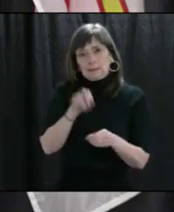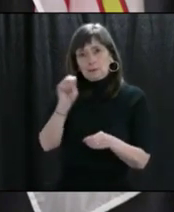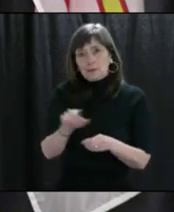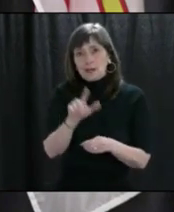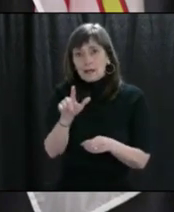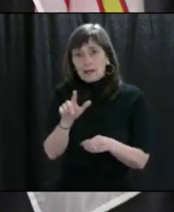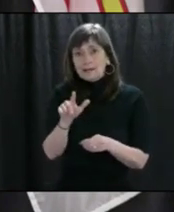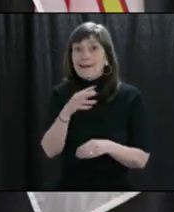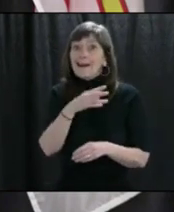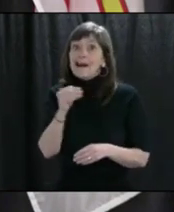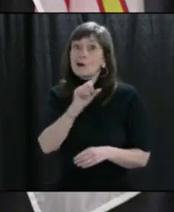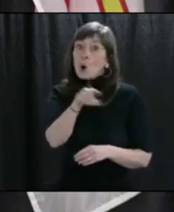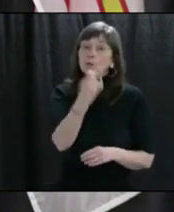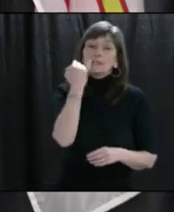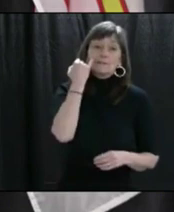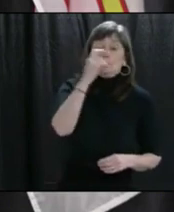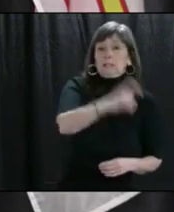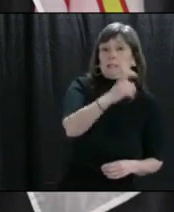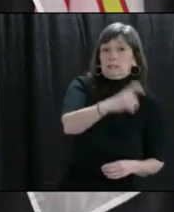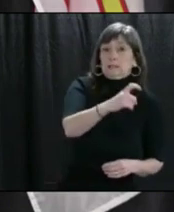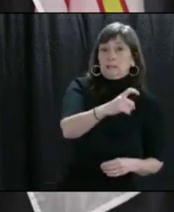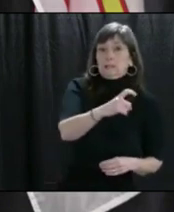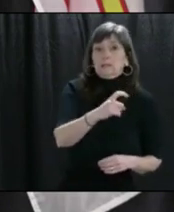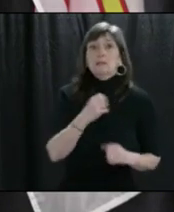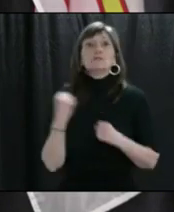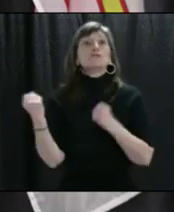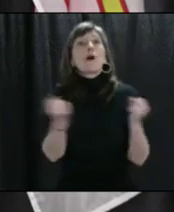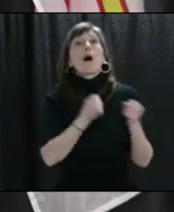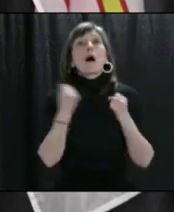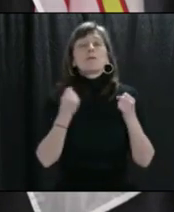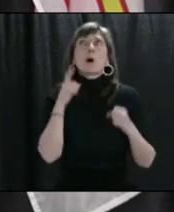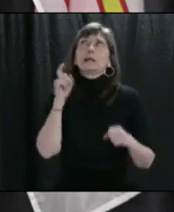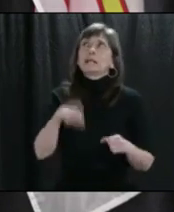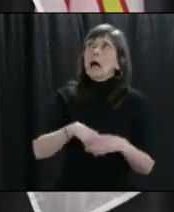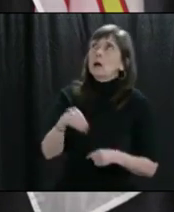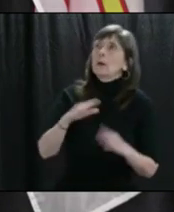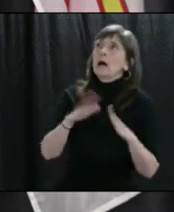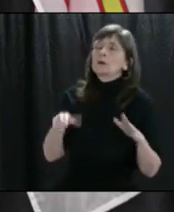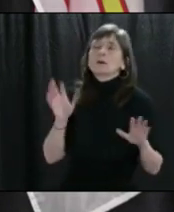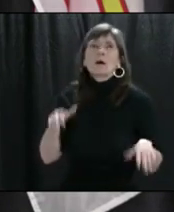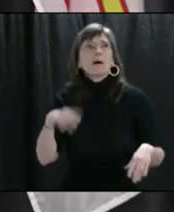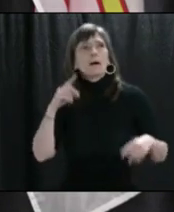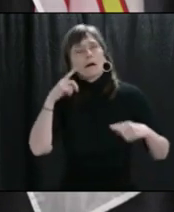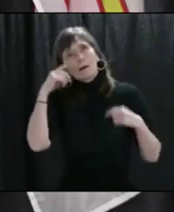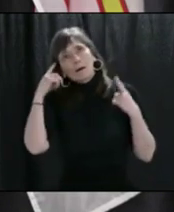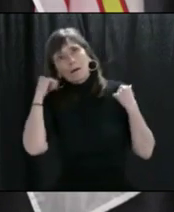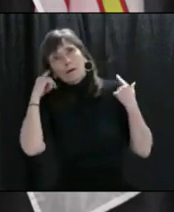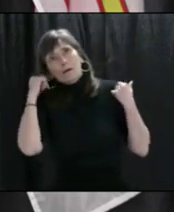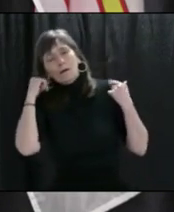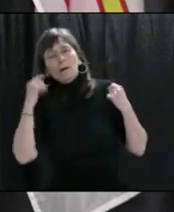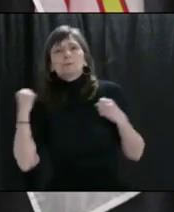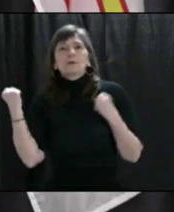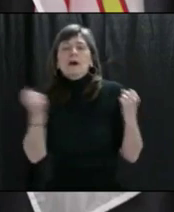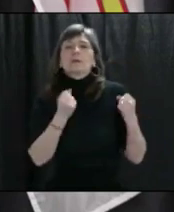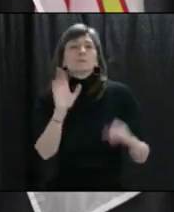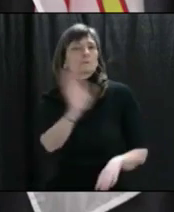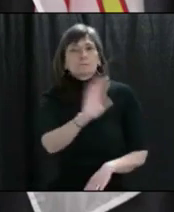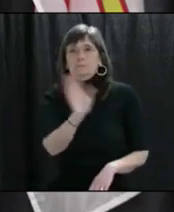it's essential. Don't just drive around to get out of your house. Stay inside. Stay home.